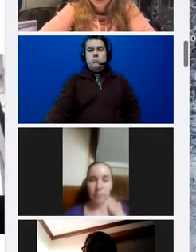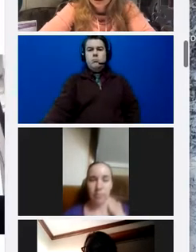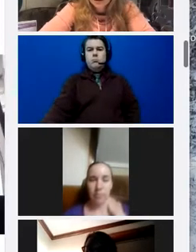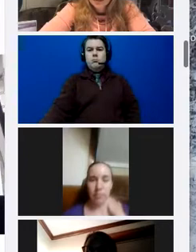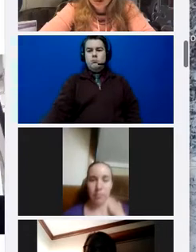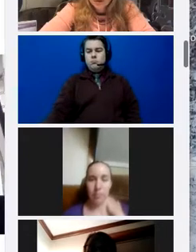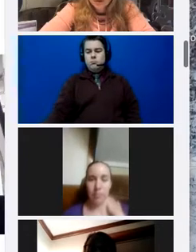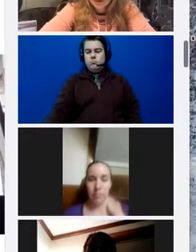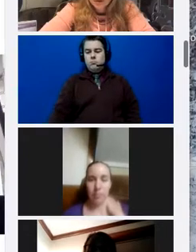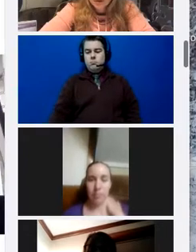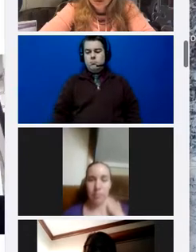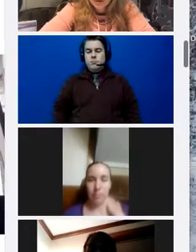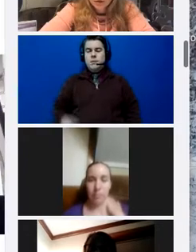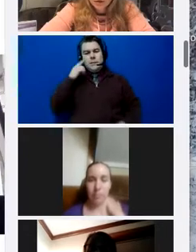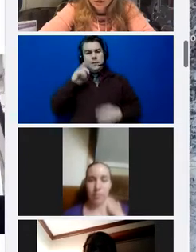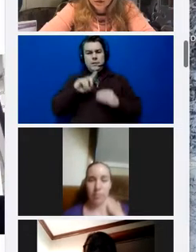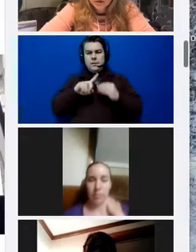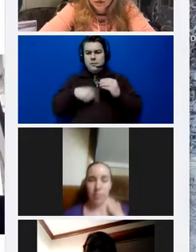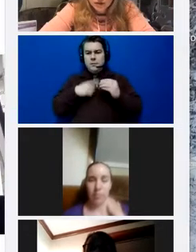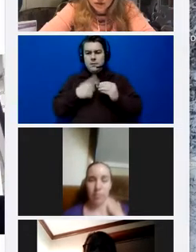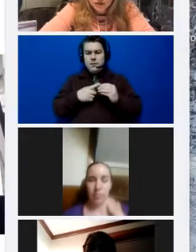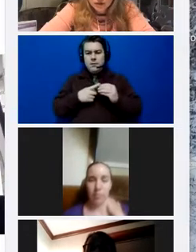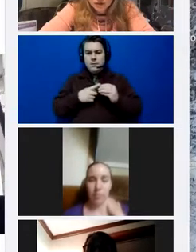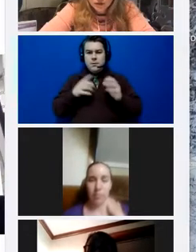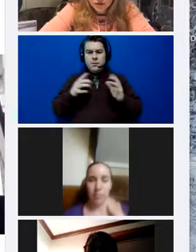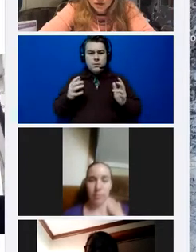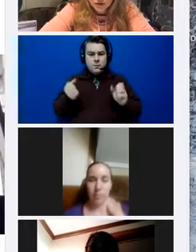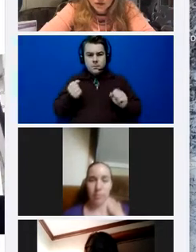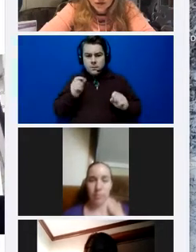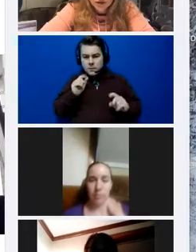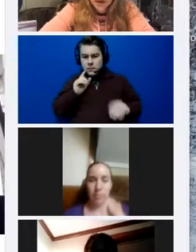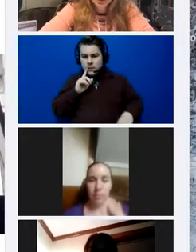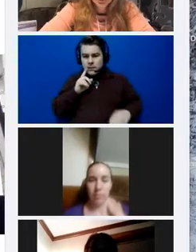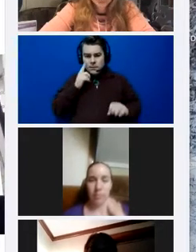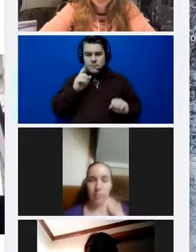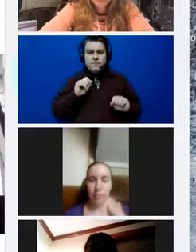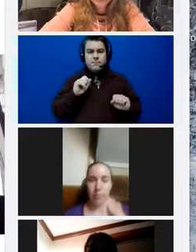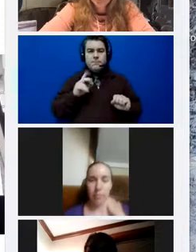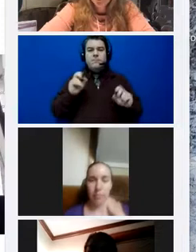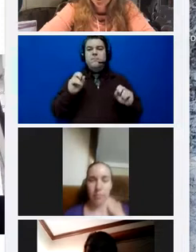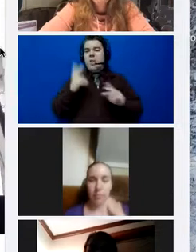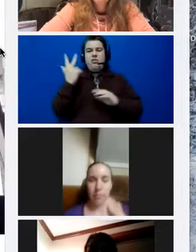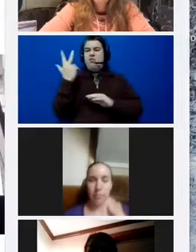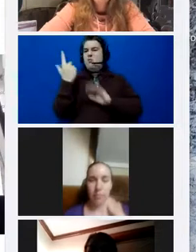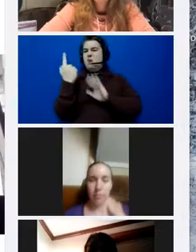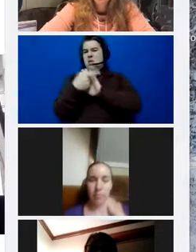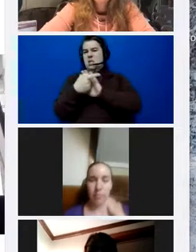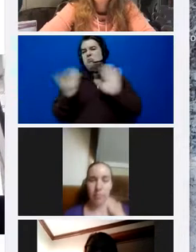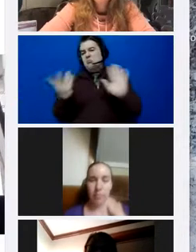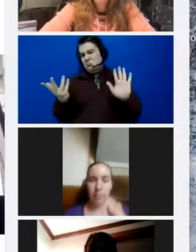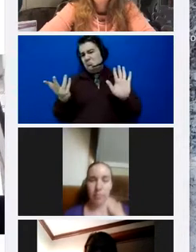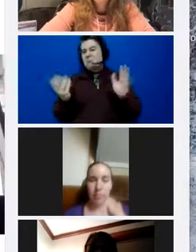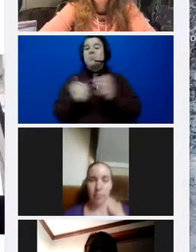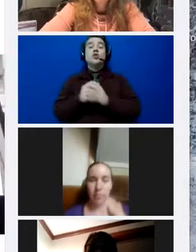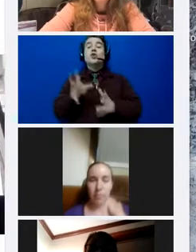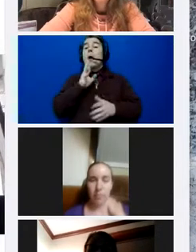I think it's about, hold on just a second. Let me see if I can get it to, yeah, it's just three minutes. Okay. So she talks